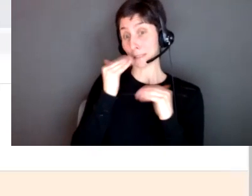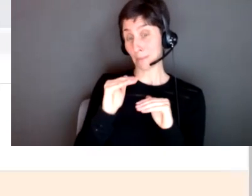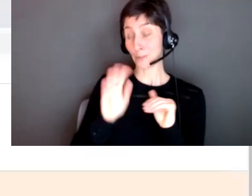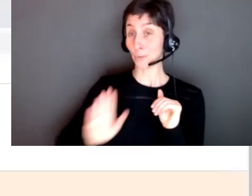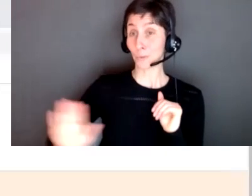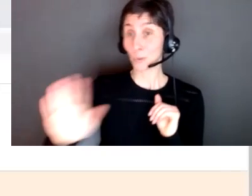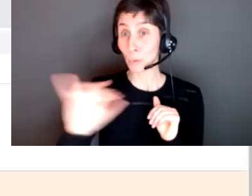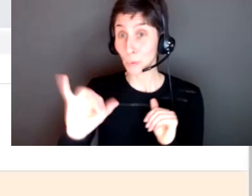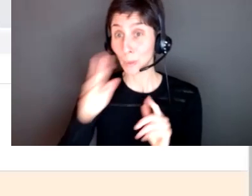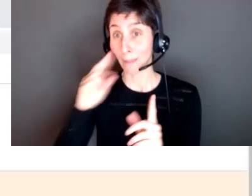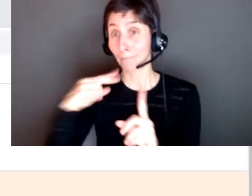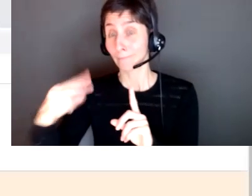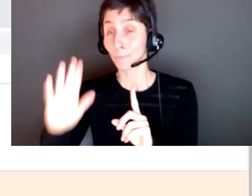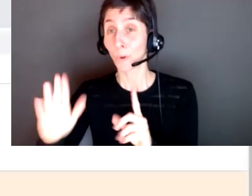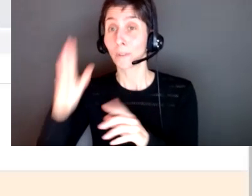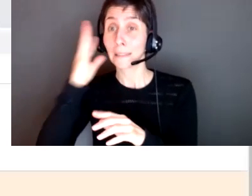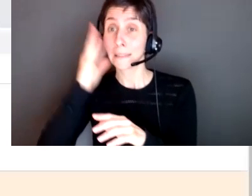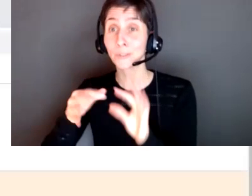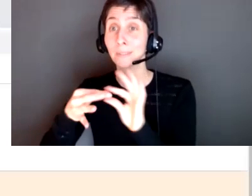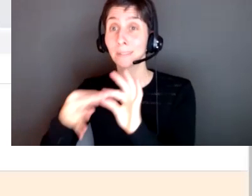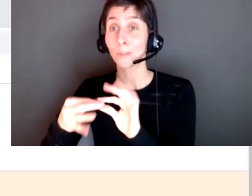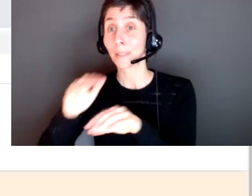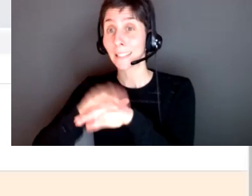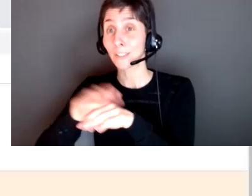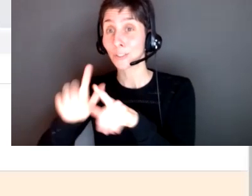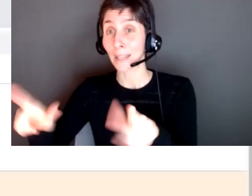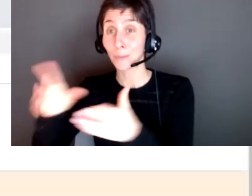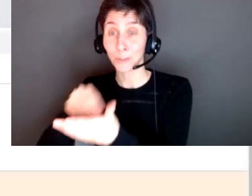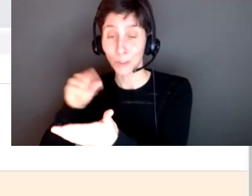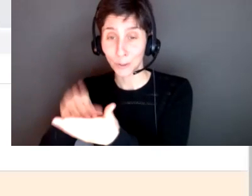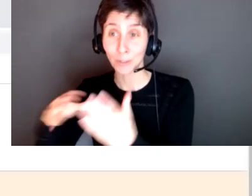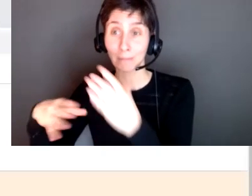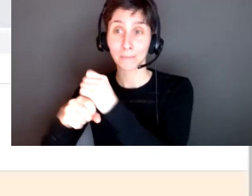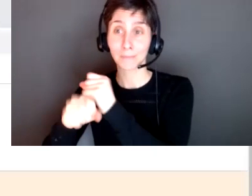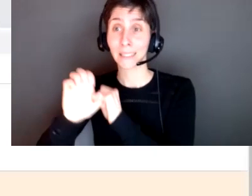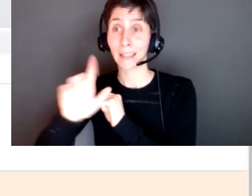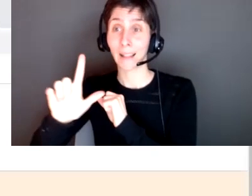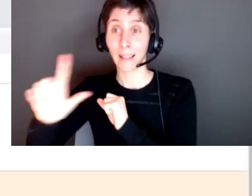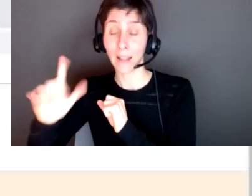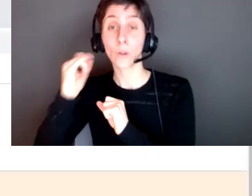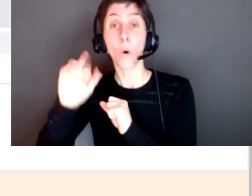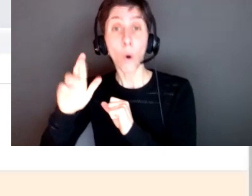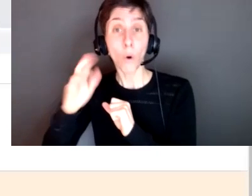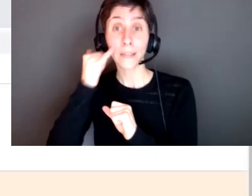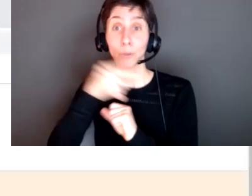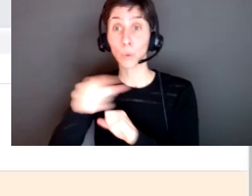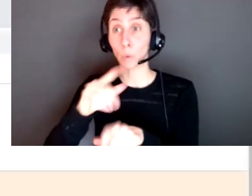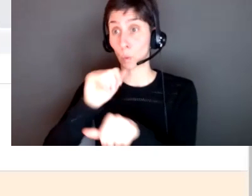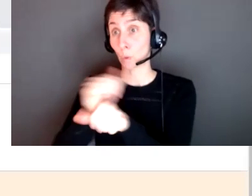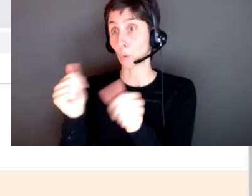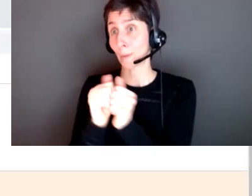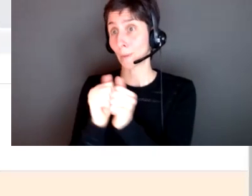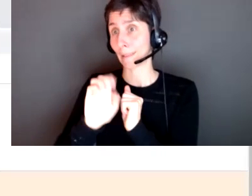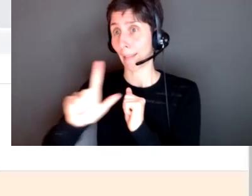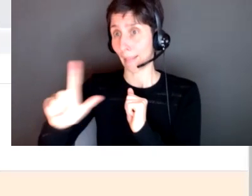have your own experiences as an ell or as someone that has worked with ells and you want to share with us